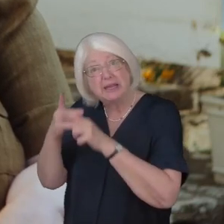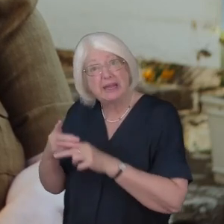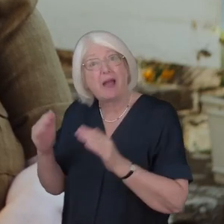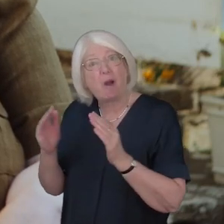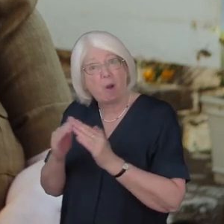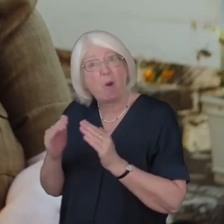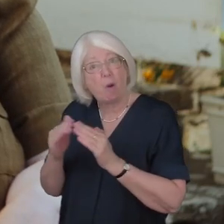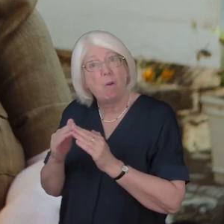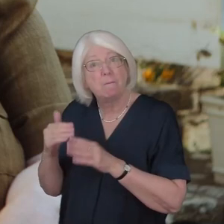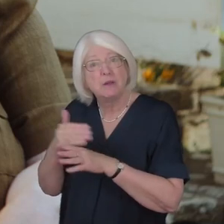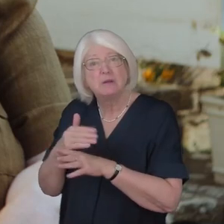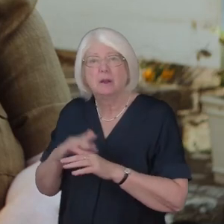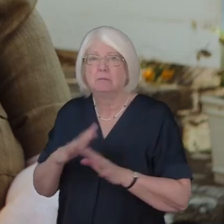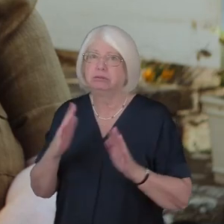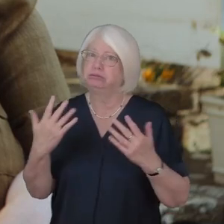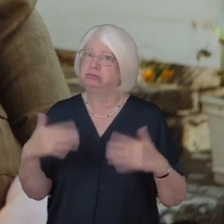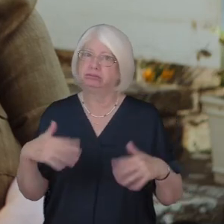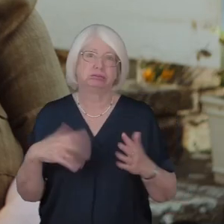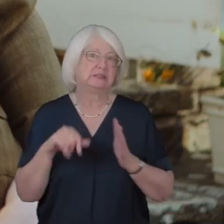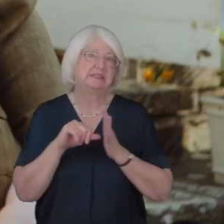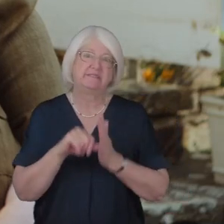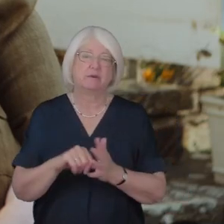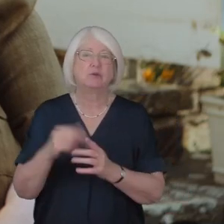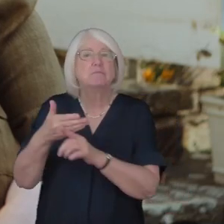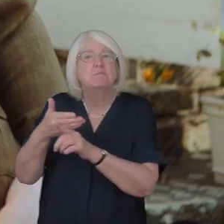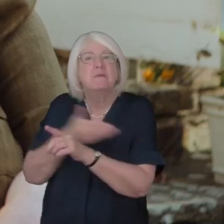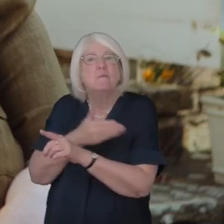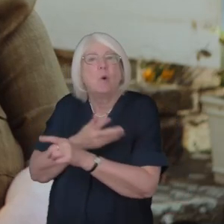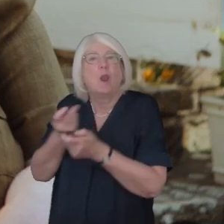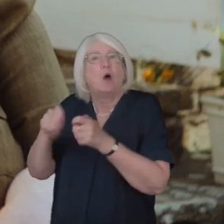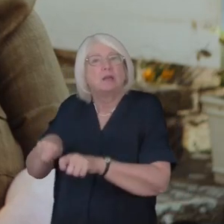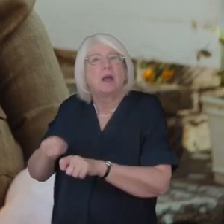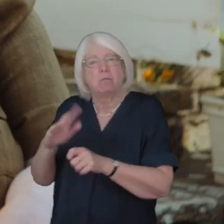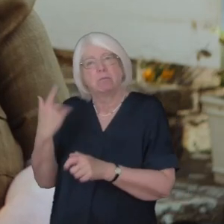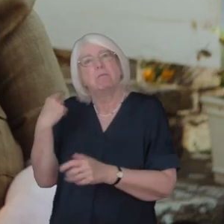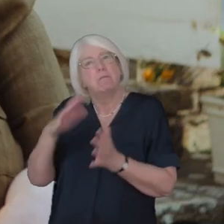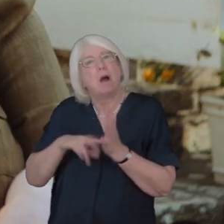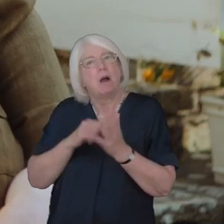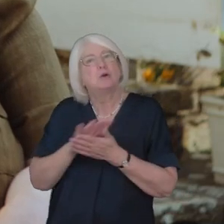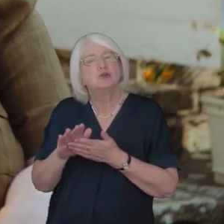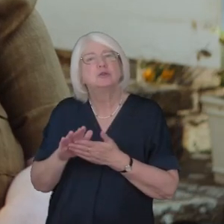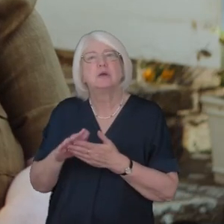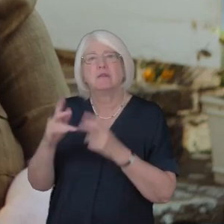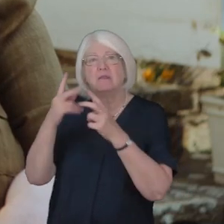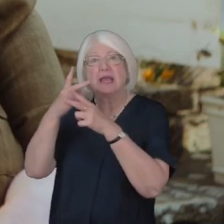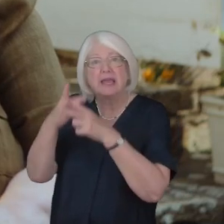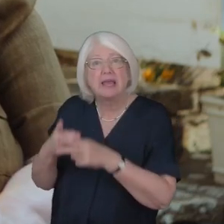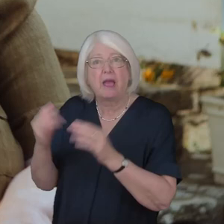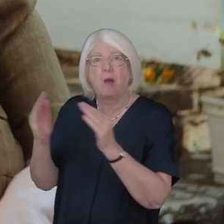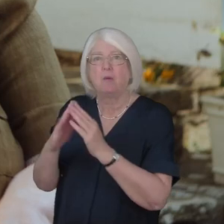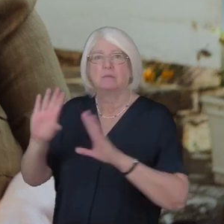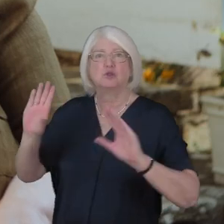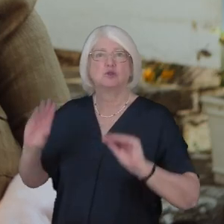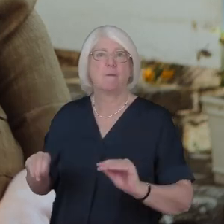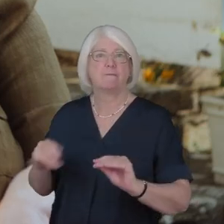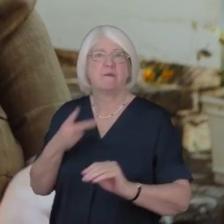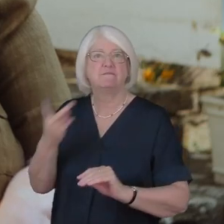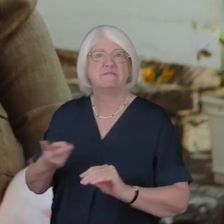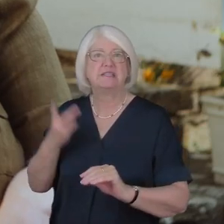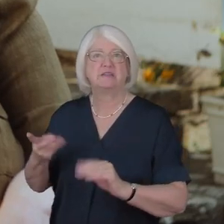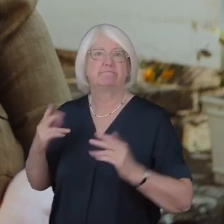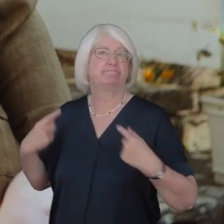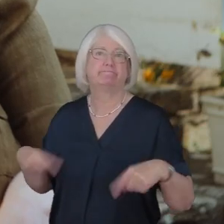care home ministry has been really difficult because obviously actually since just before lockdown in March the care homes stopped all visits